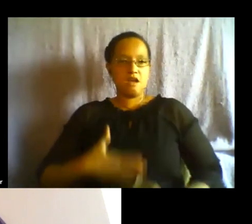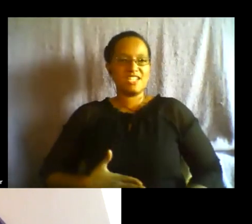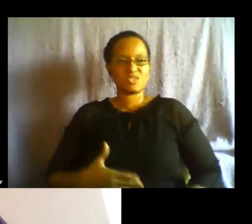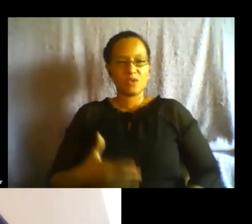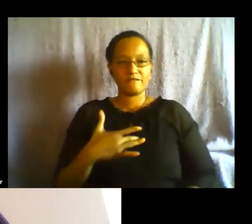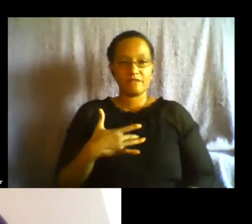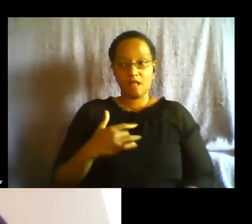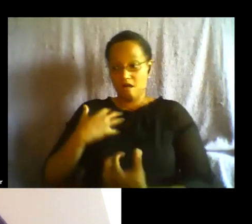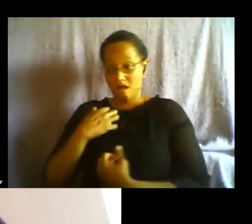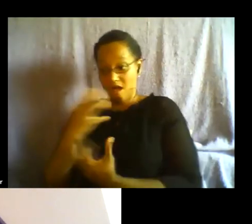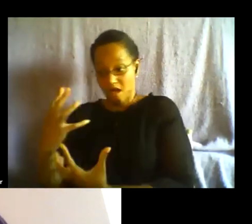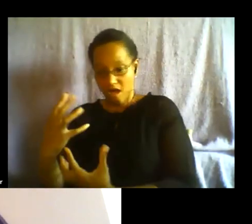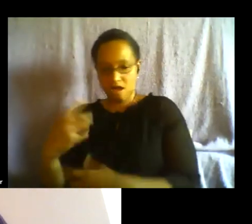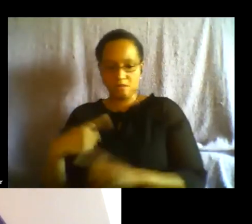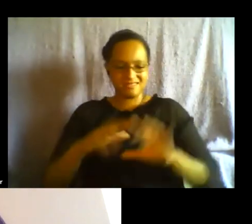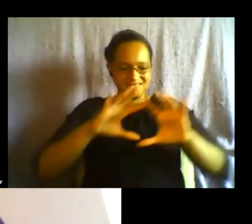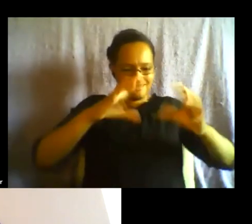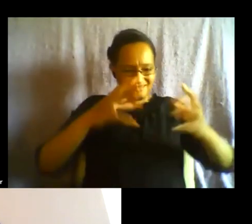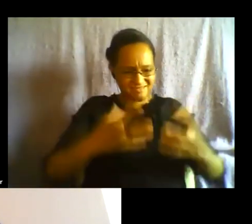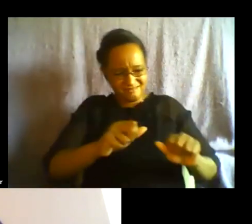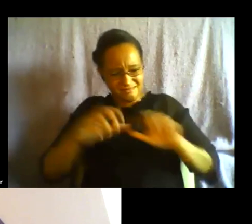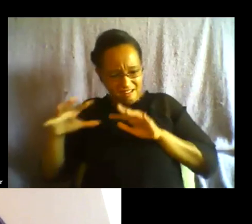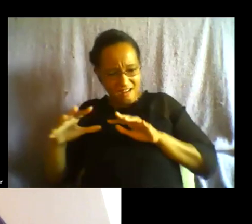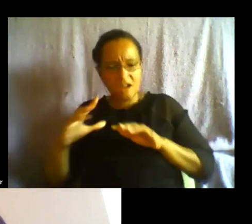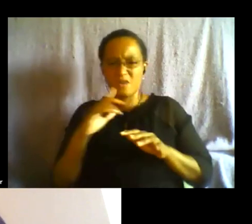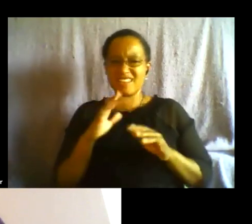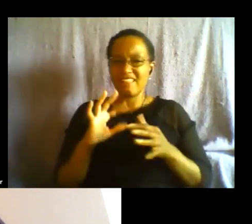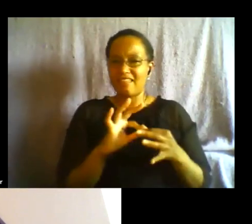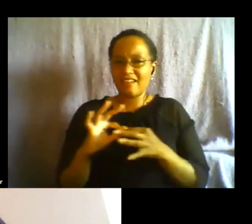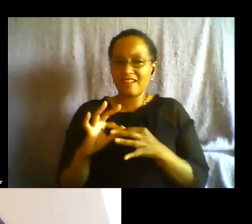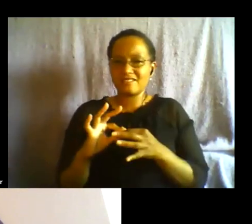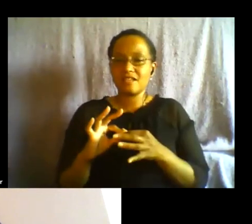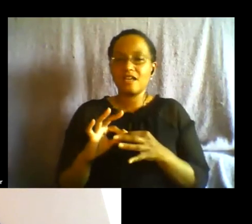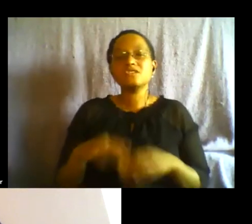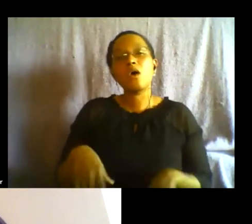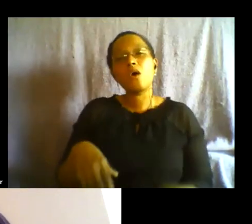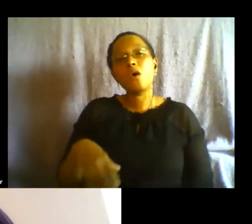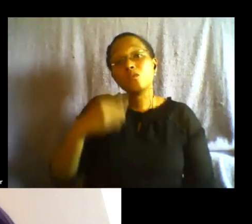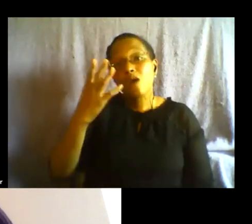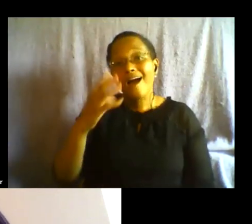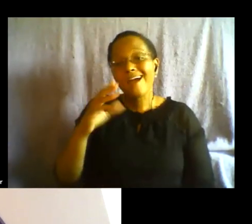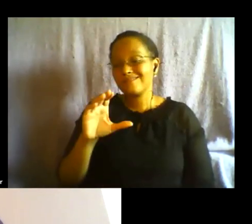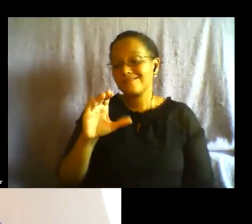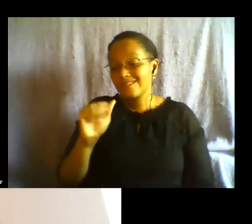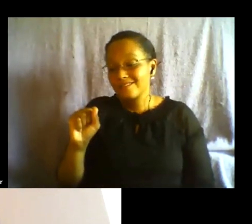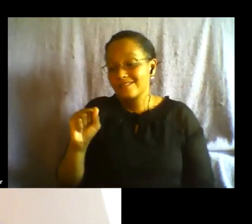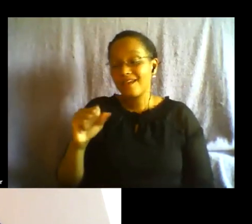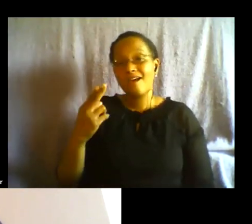decolonizing ourselves from white cis heteronormative able-bodied control